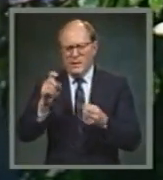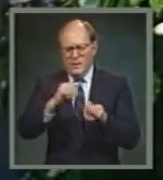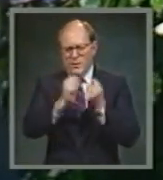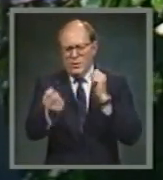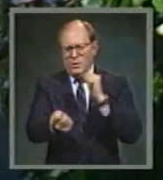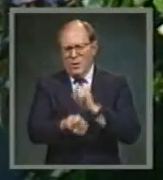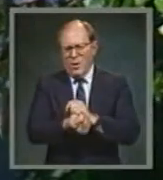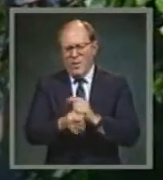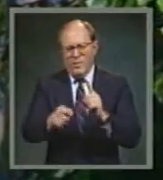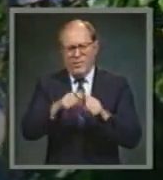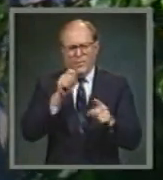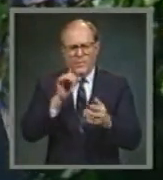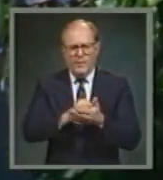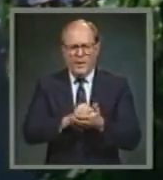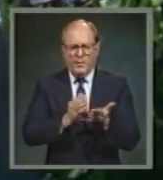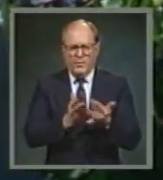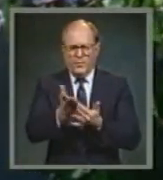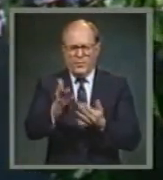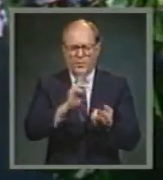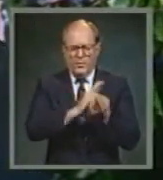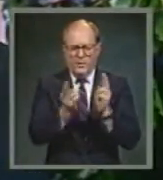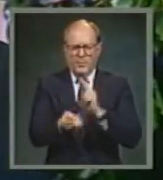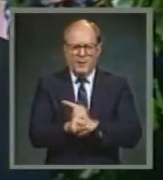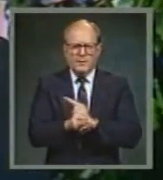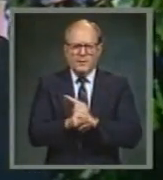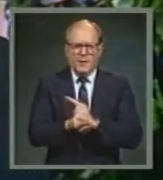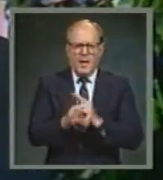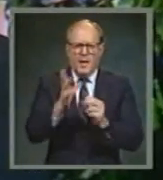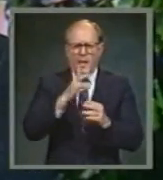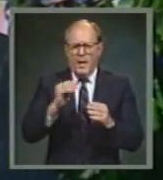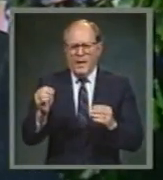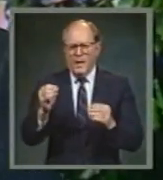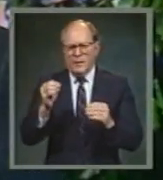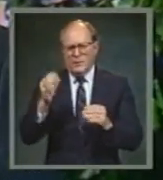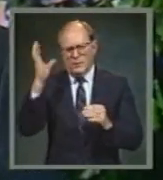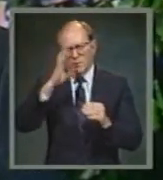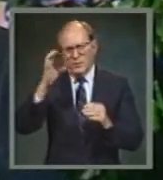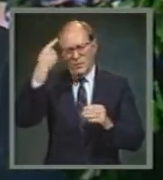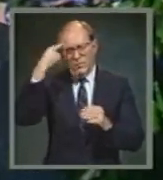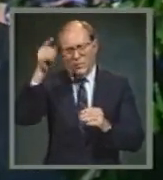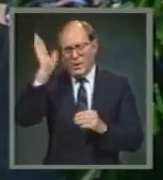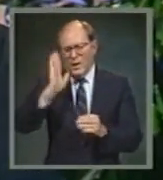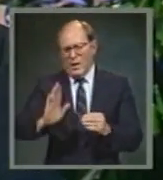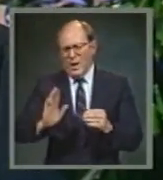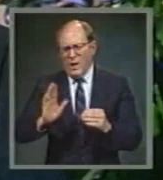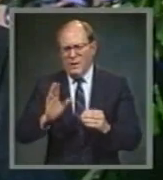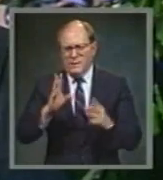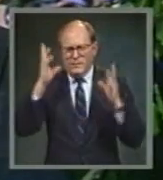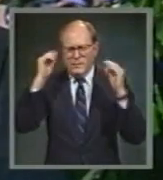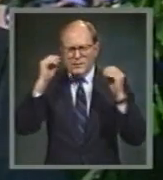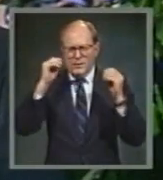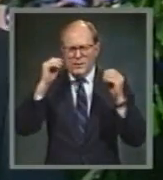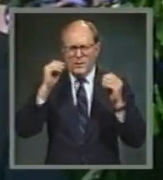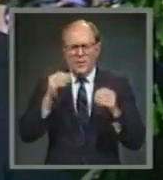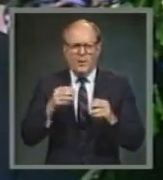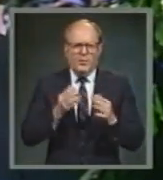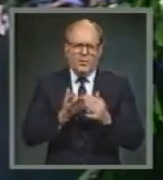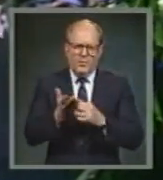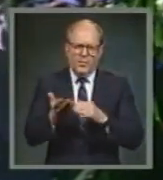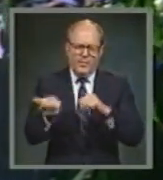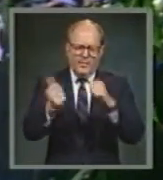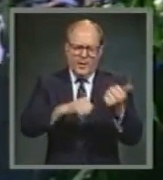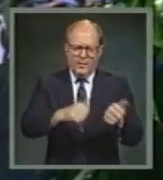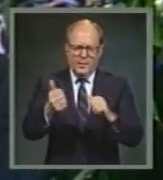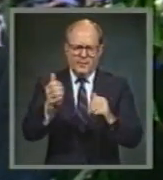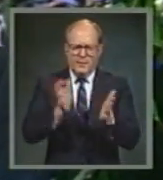and seek God's pardon in harmony with the teaching of the Scriptures by baptism into Christ. being